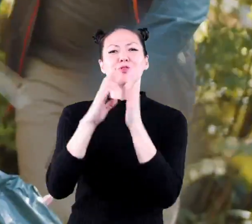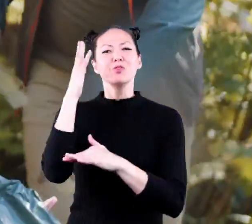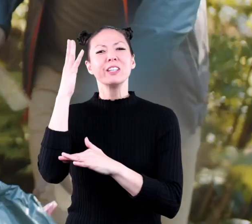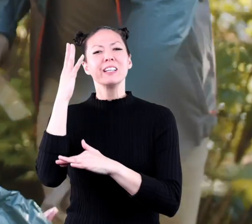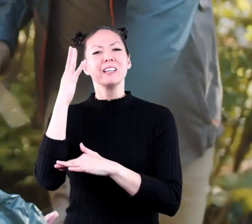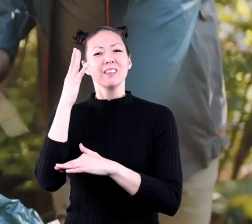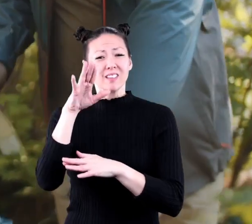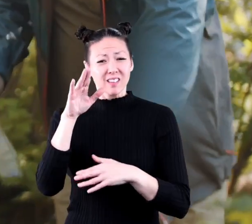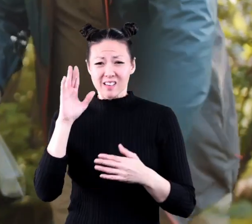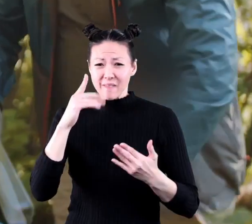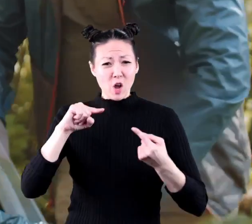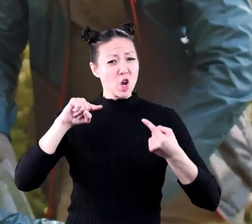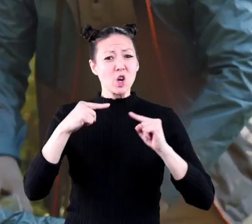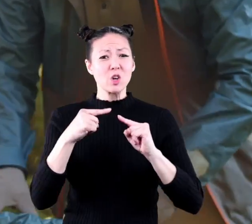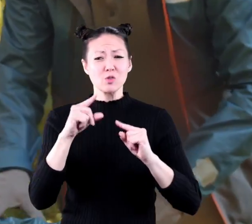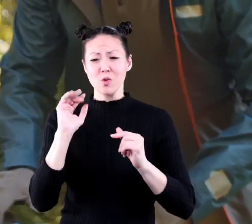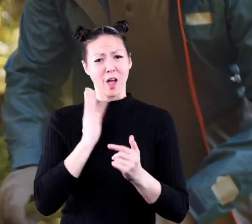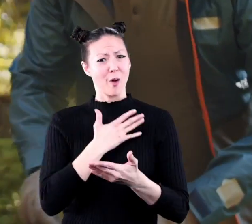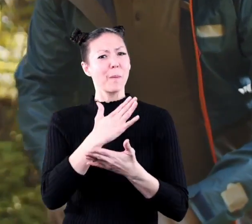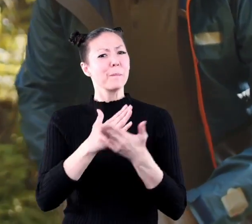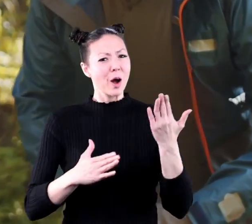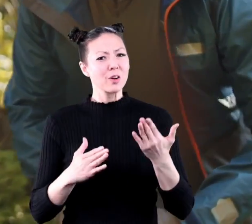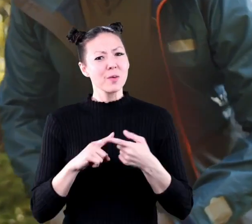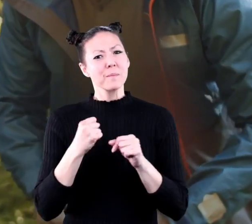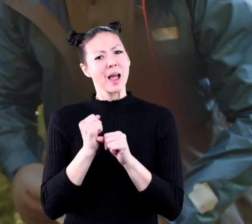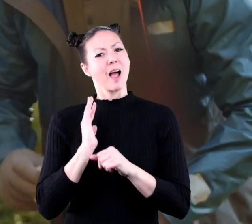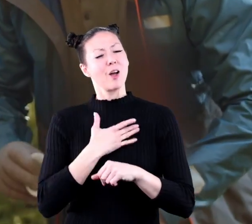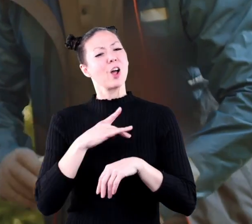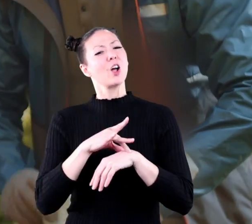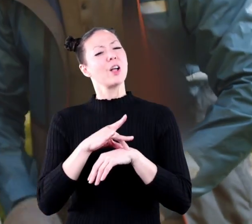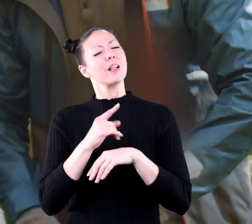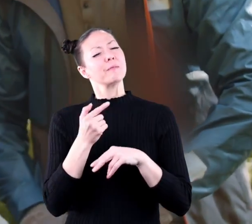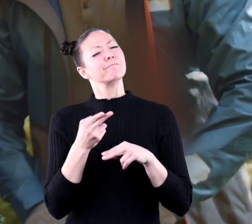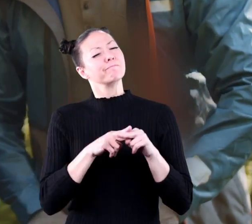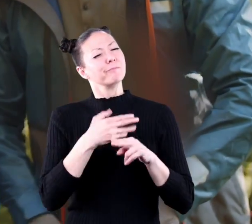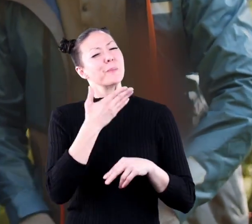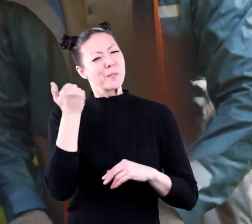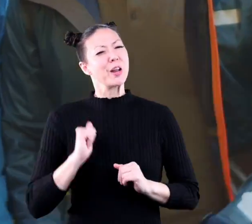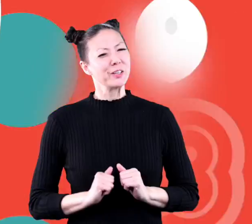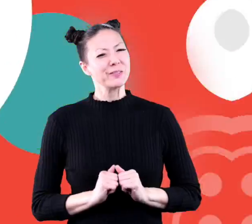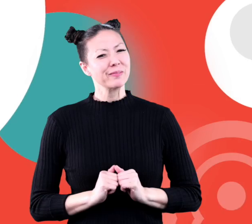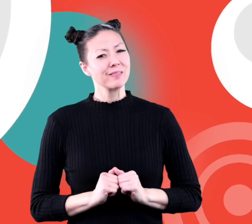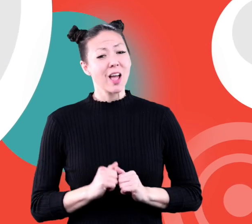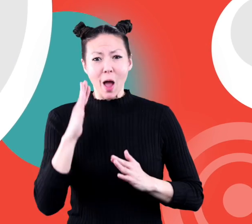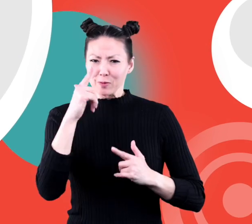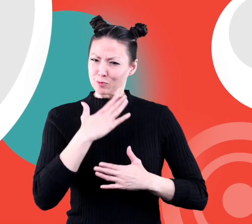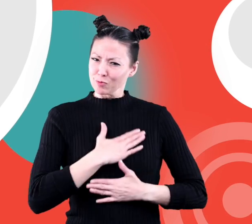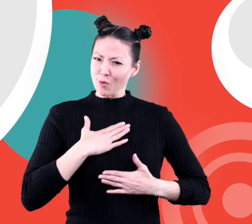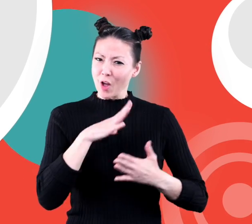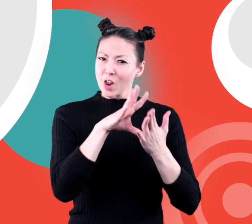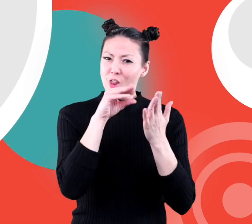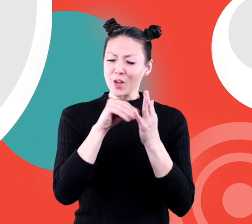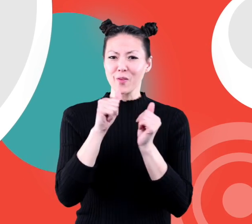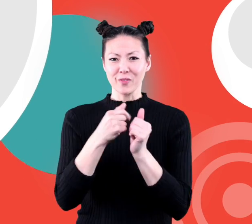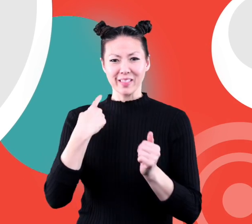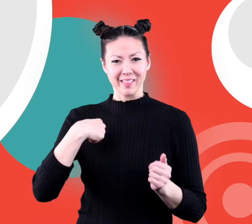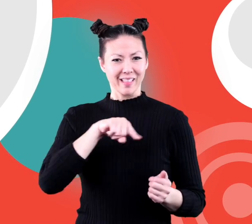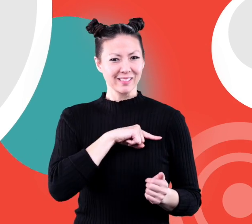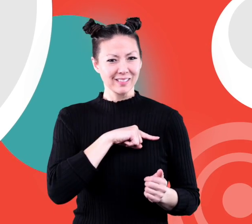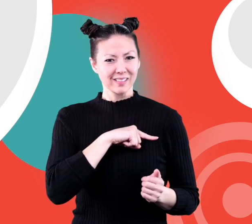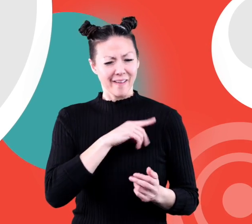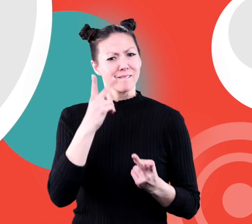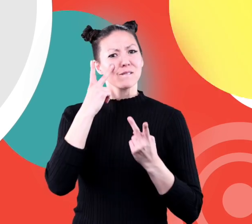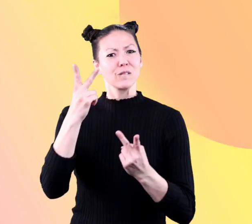Plus, it never hurts to do our part to make our Earth a little better. Hope you had fun learning with us.